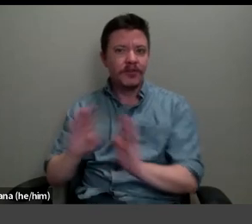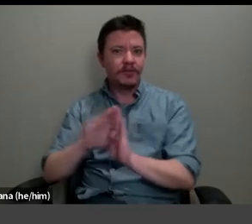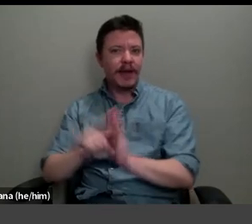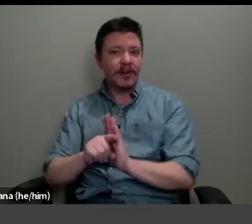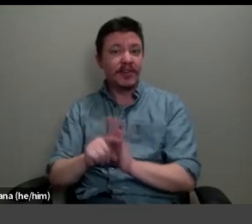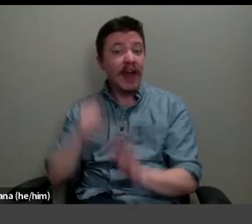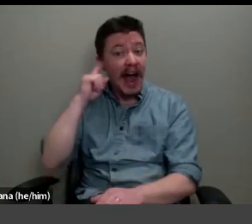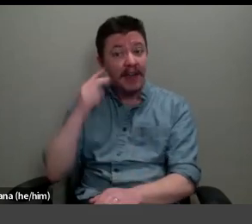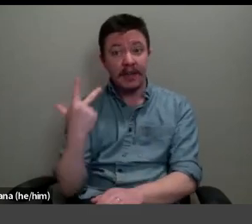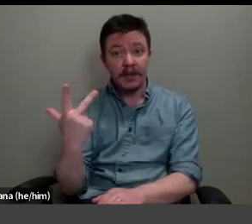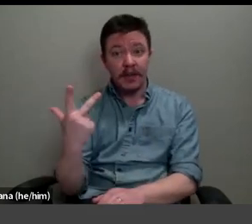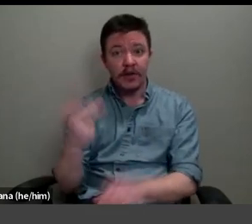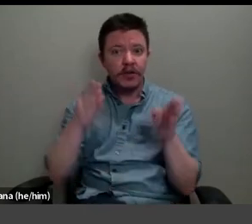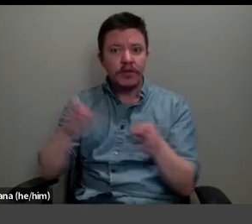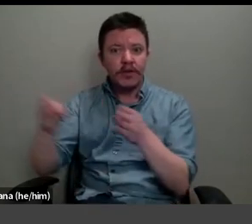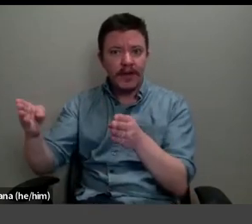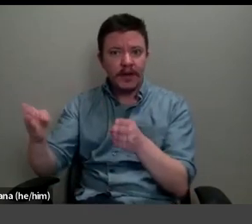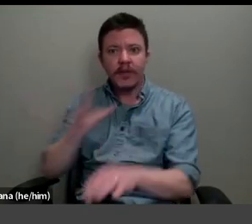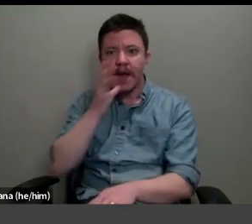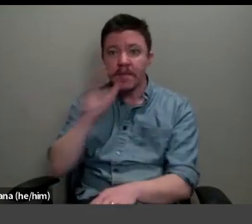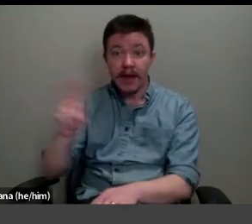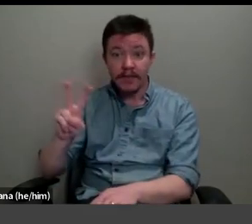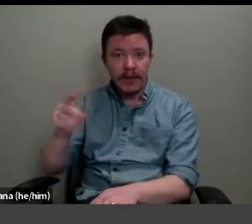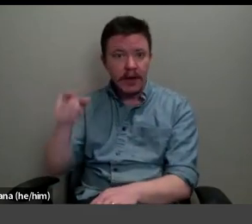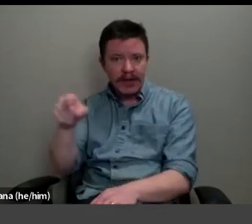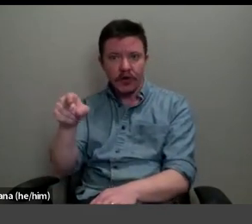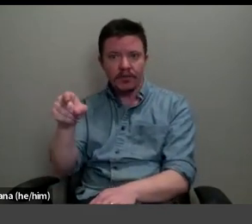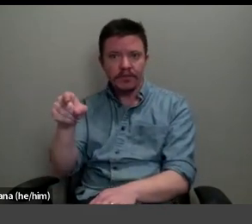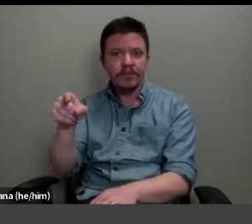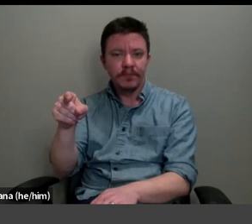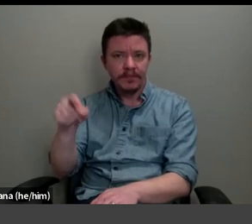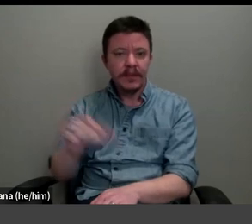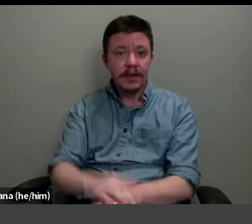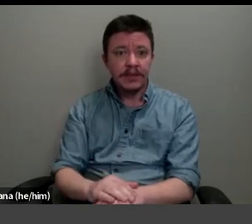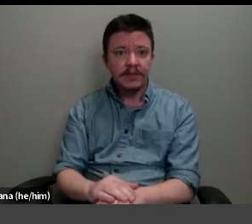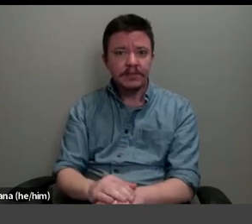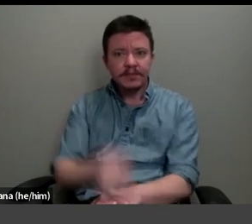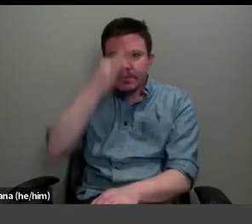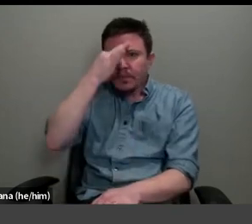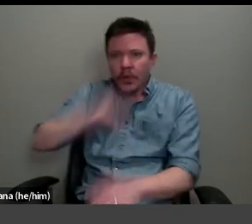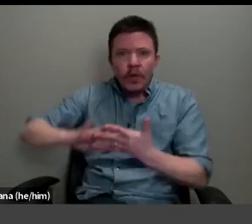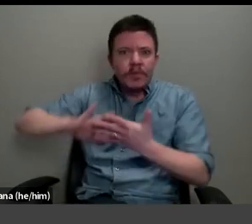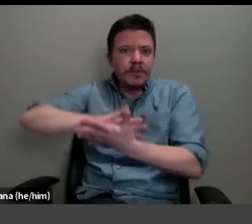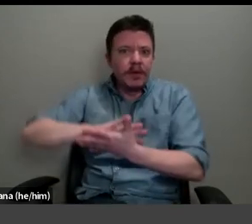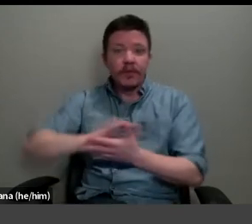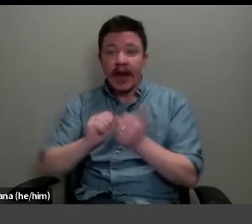and that this is Madame Voyard here, almost obliterated by a box.